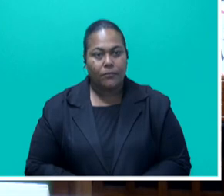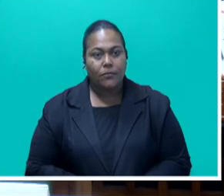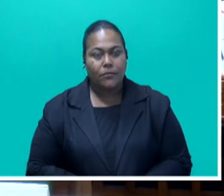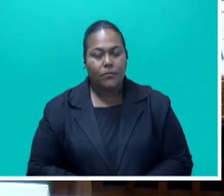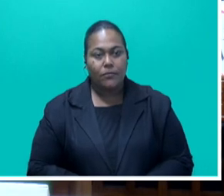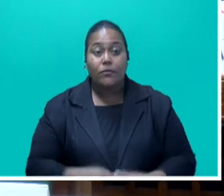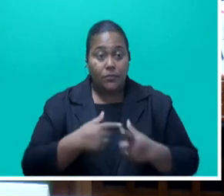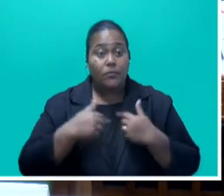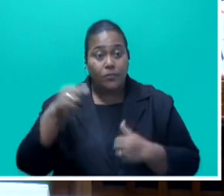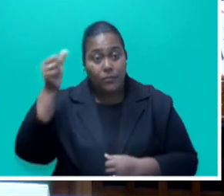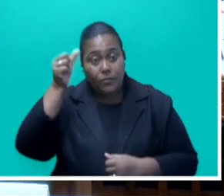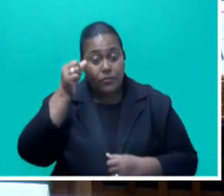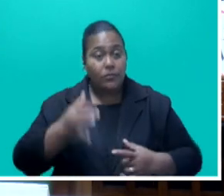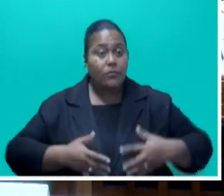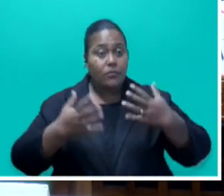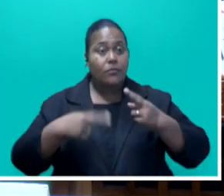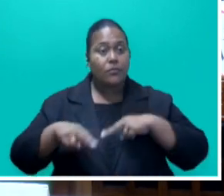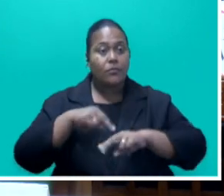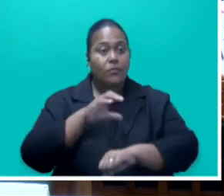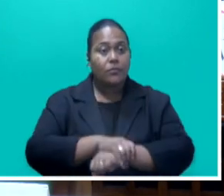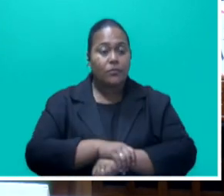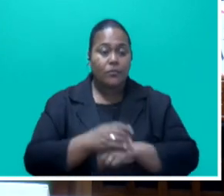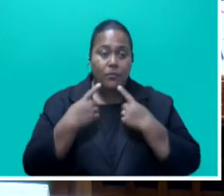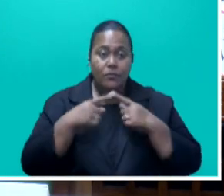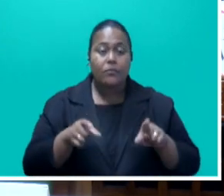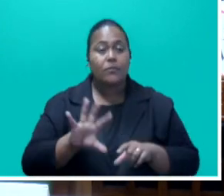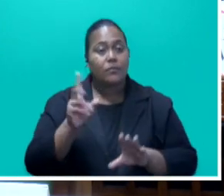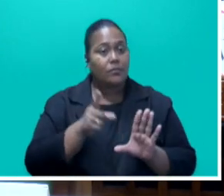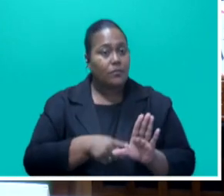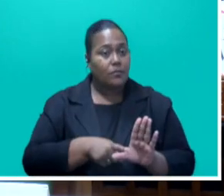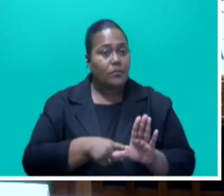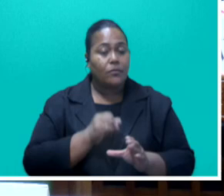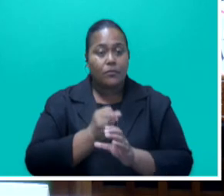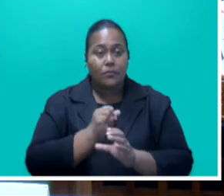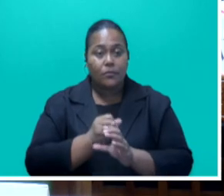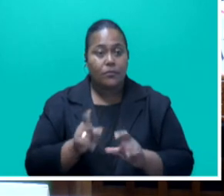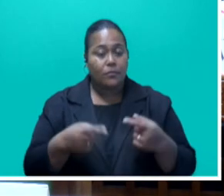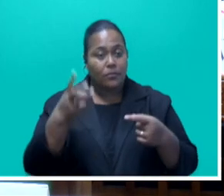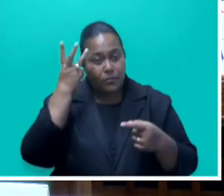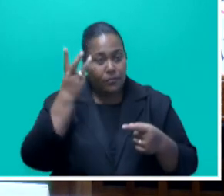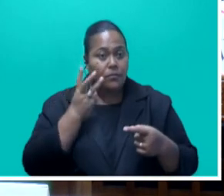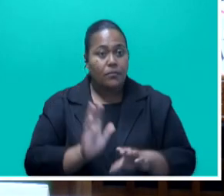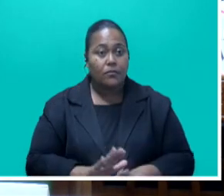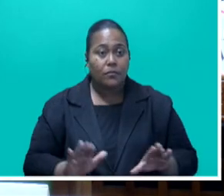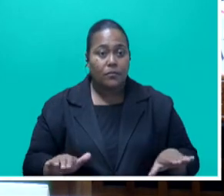know the data that the Fiji Police Force puts out every year, the crime against women and children.